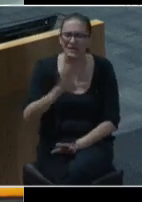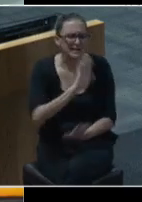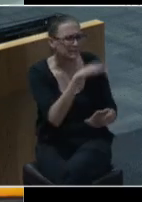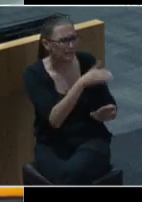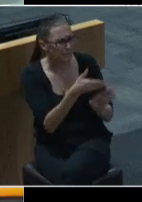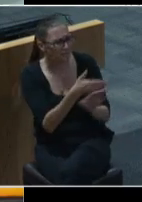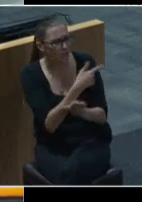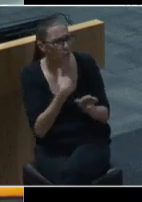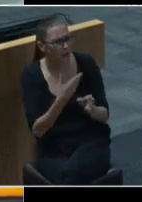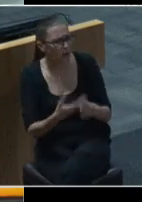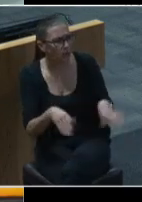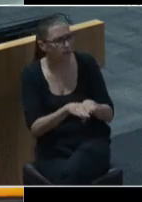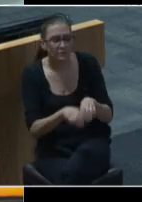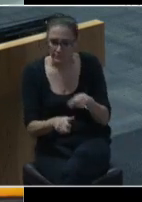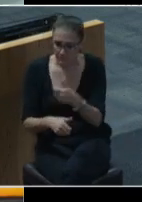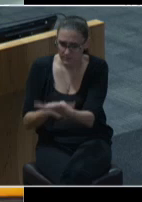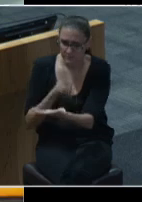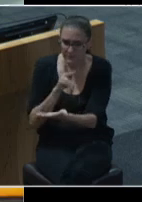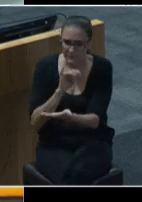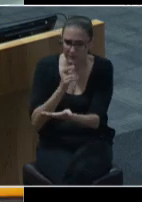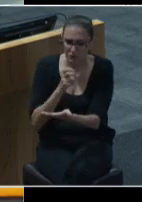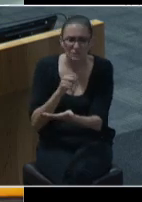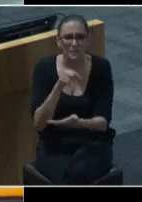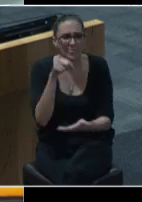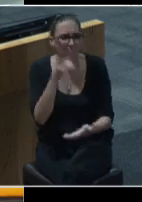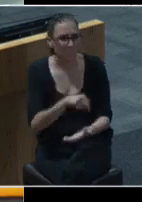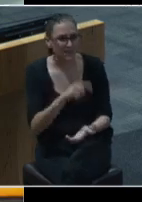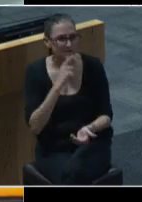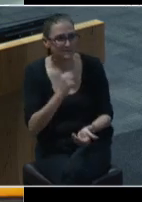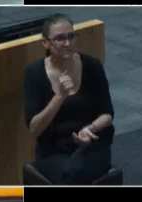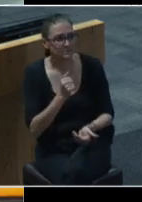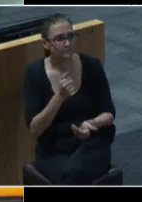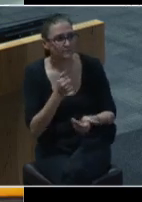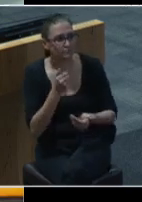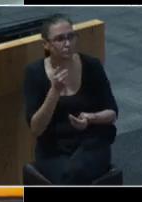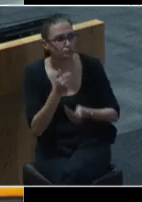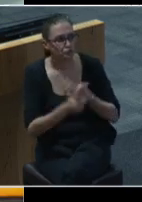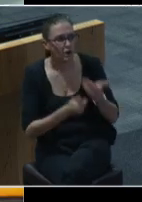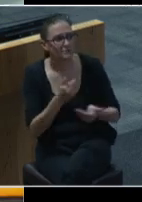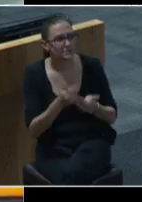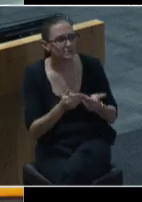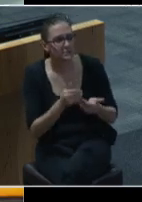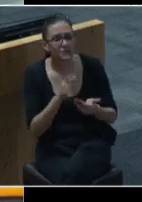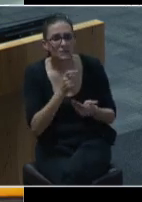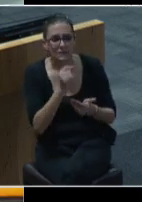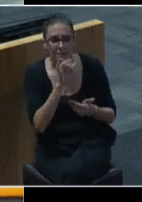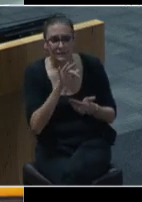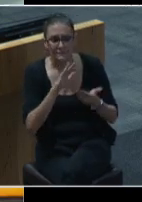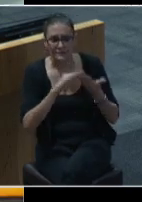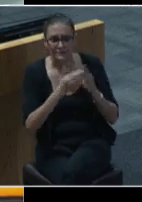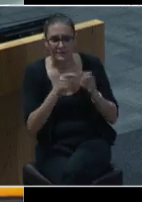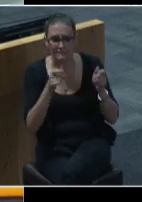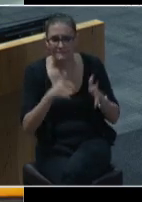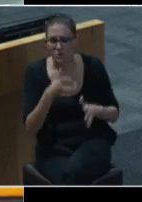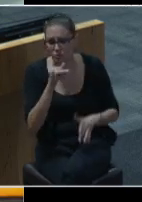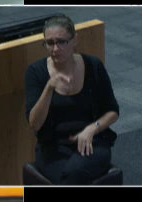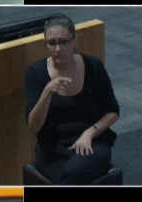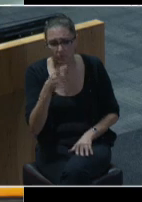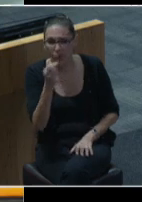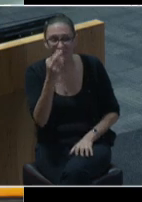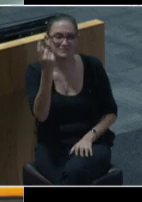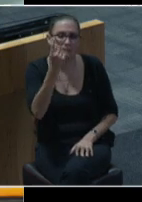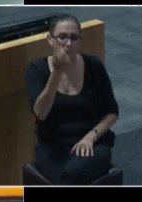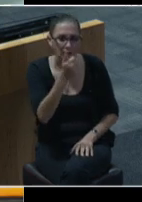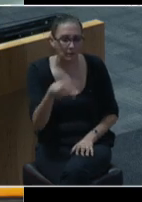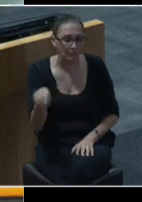we conclude. Councillor Kitchin. Just as a process matter, if a city manager, if you would just, or someone